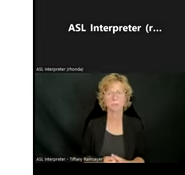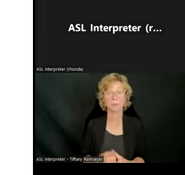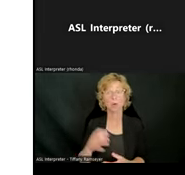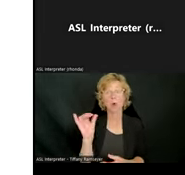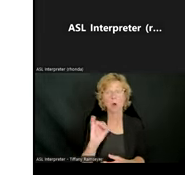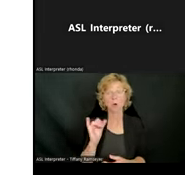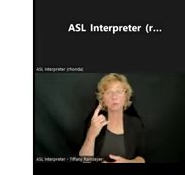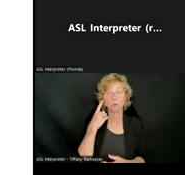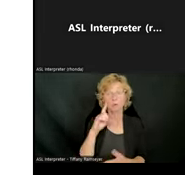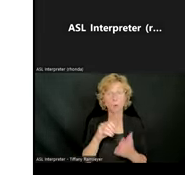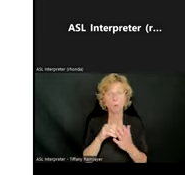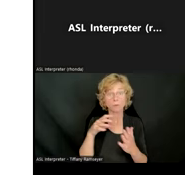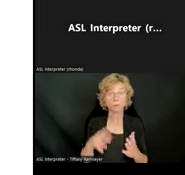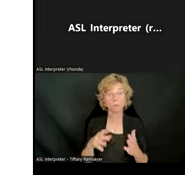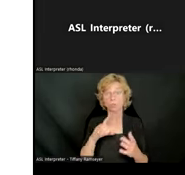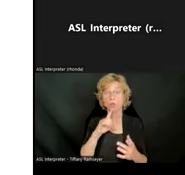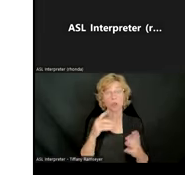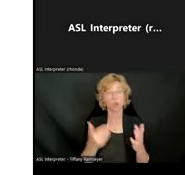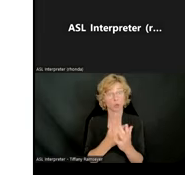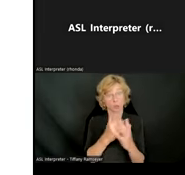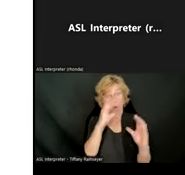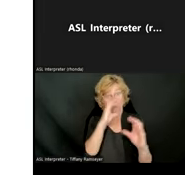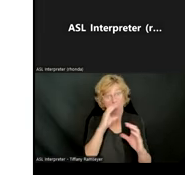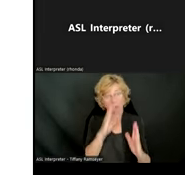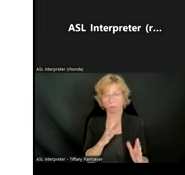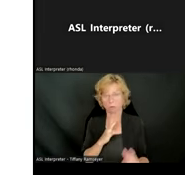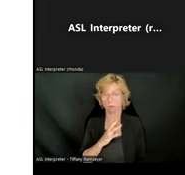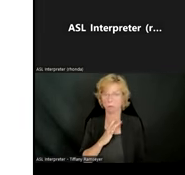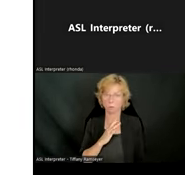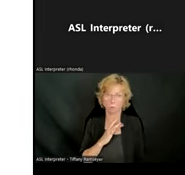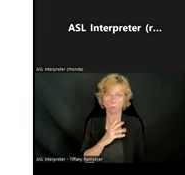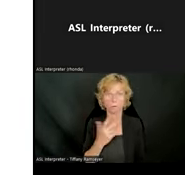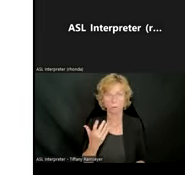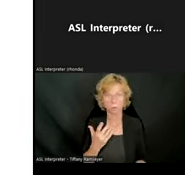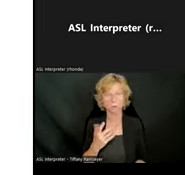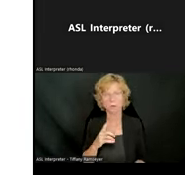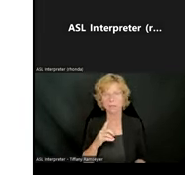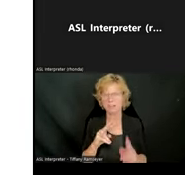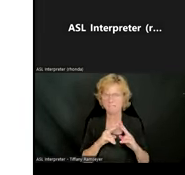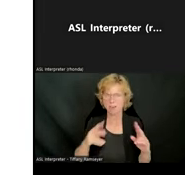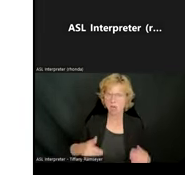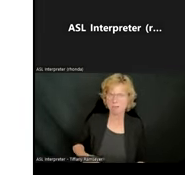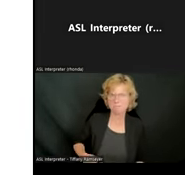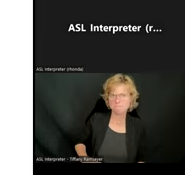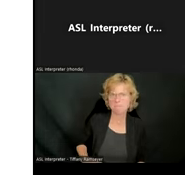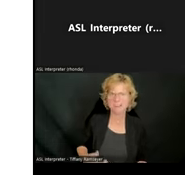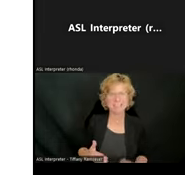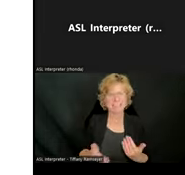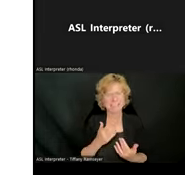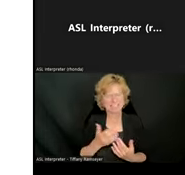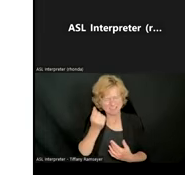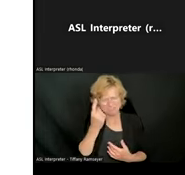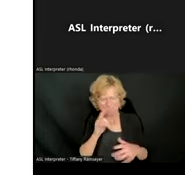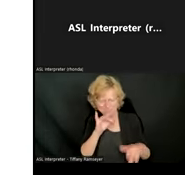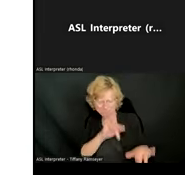side, that the new browser is fantastic. And so there's not, it's very intuitive on how to press play, how to change